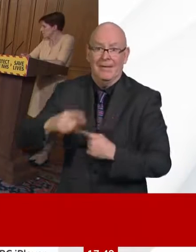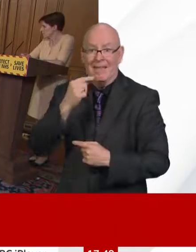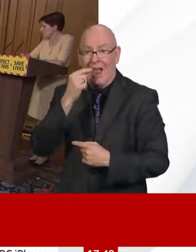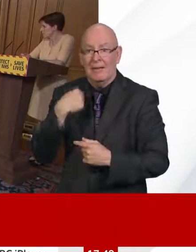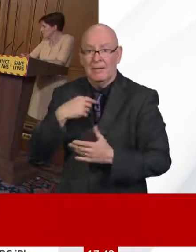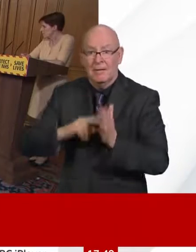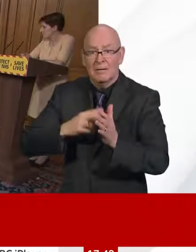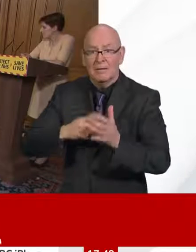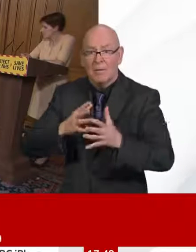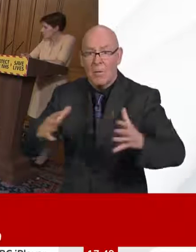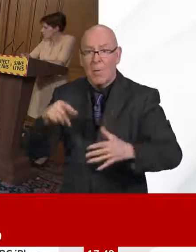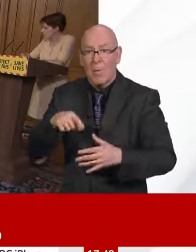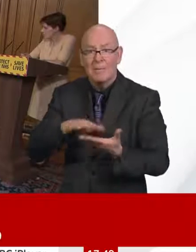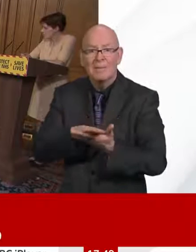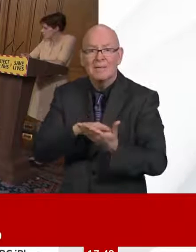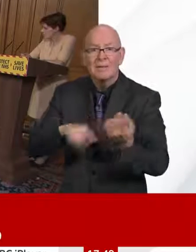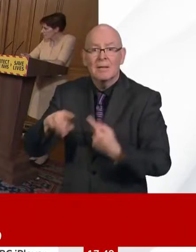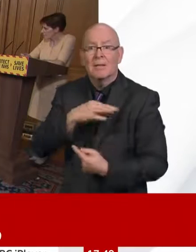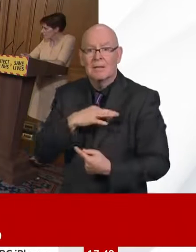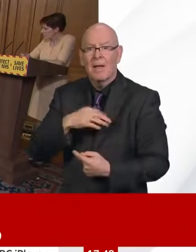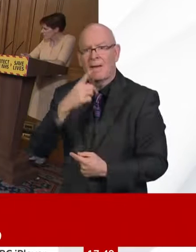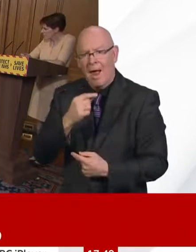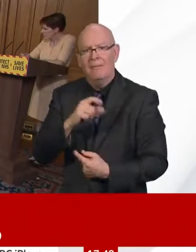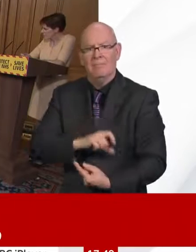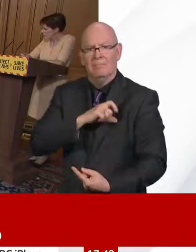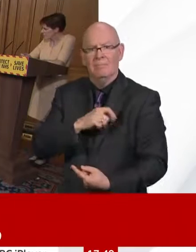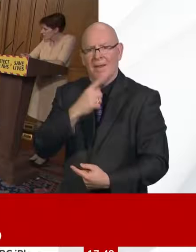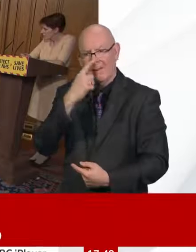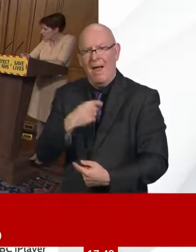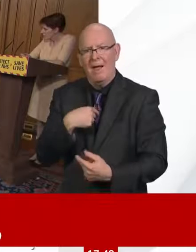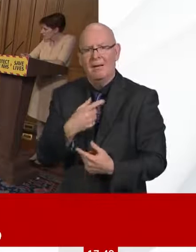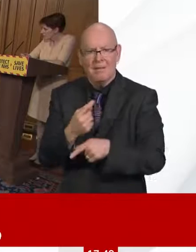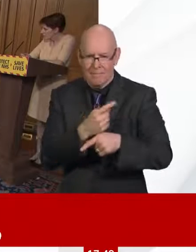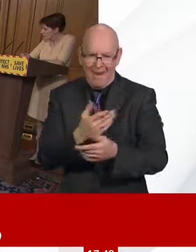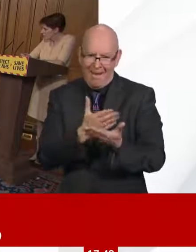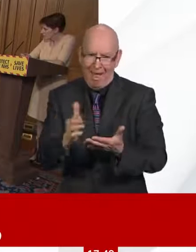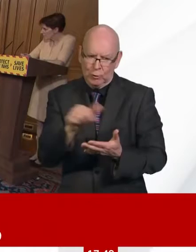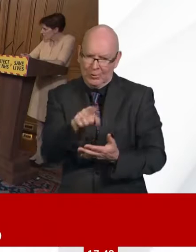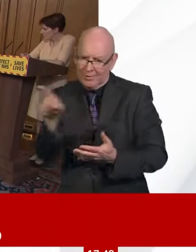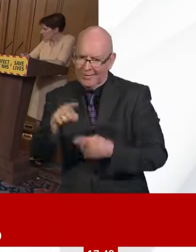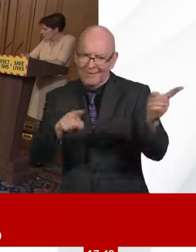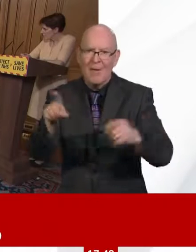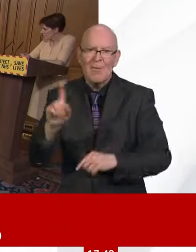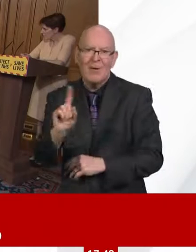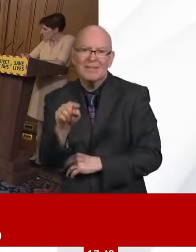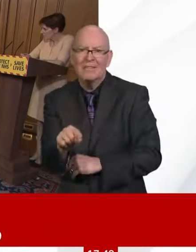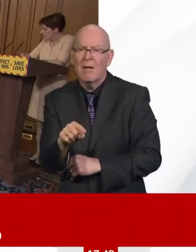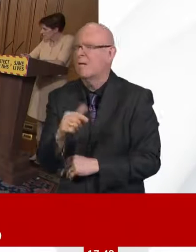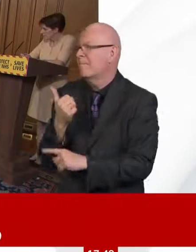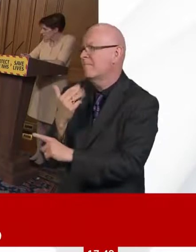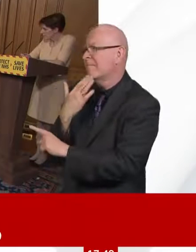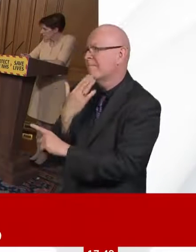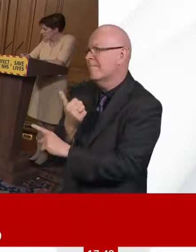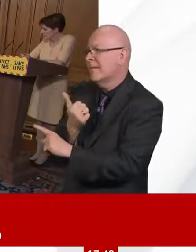Hi, Emilio. Hi. Hi. Sorry, I thought that might be me. Just a quick one on the economic impact. a bit of cheeky follow up. But